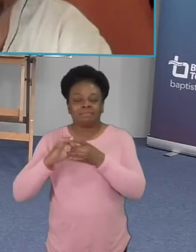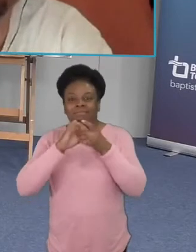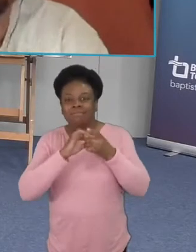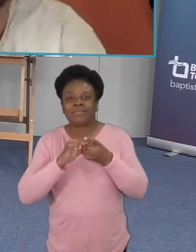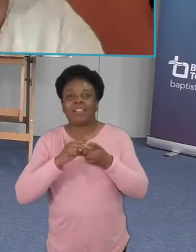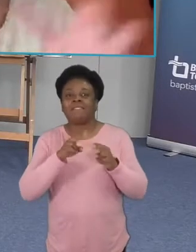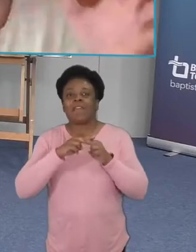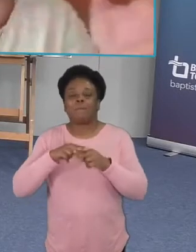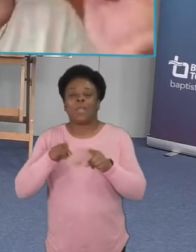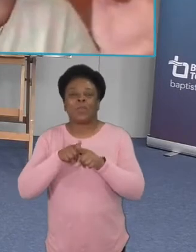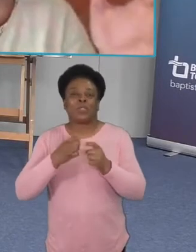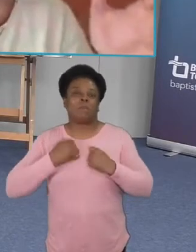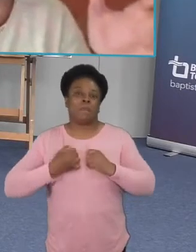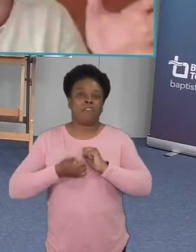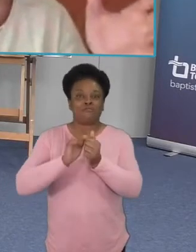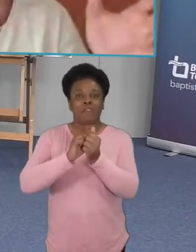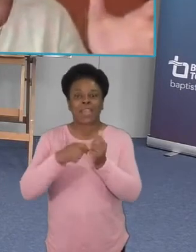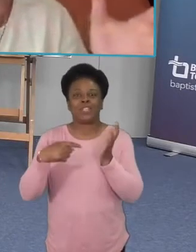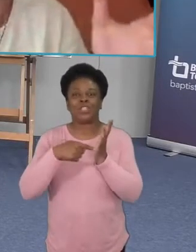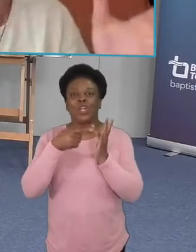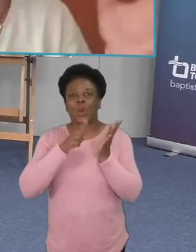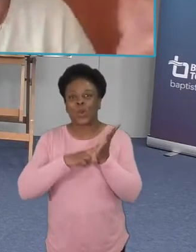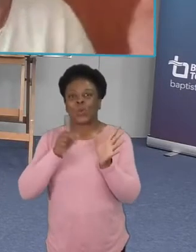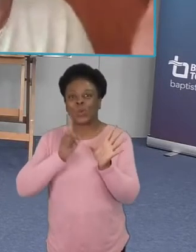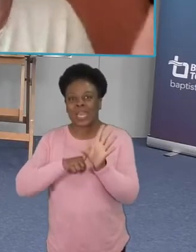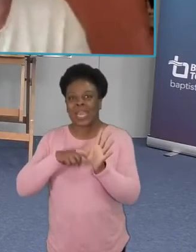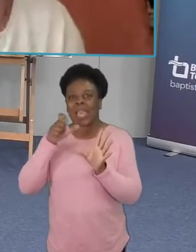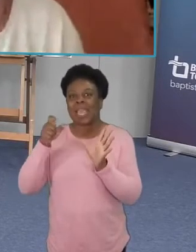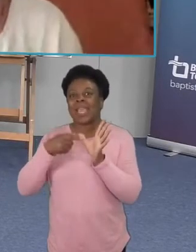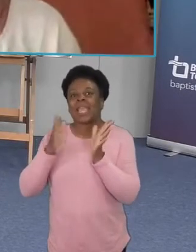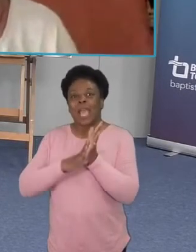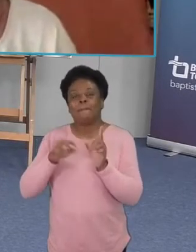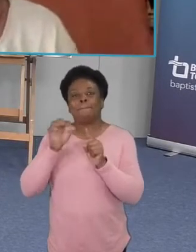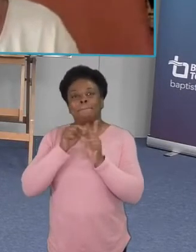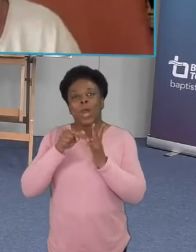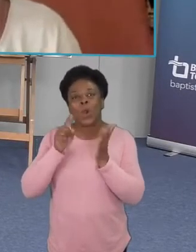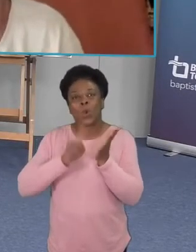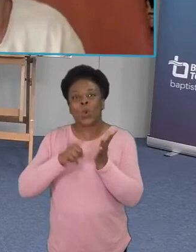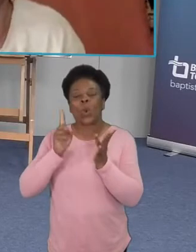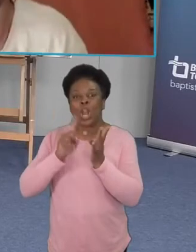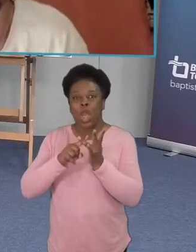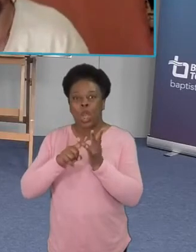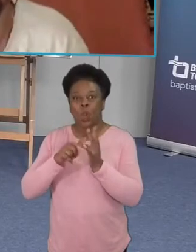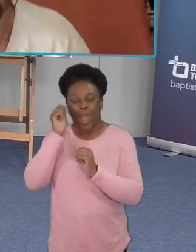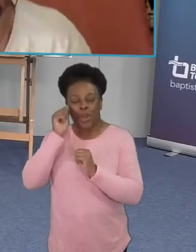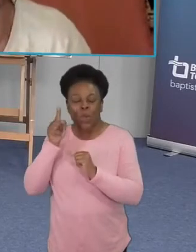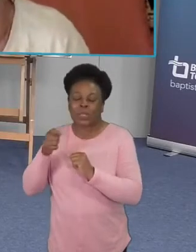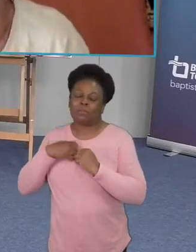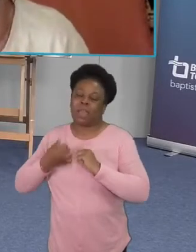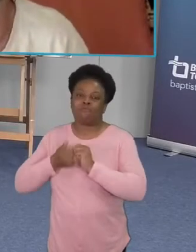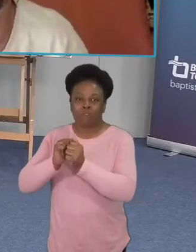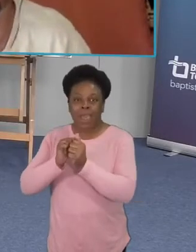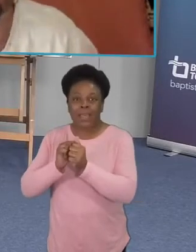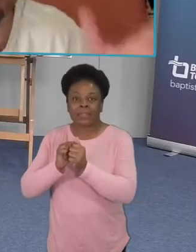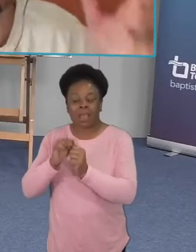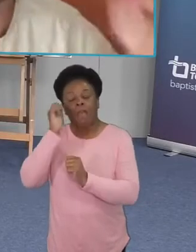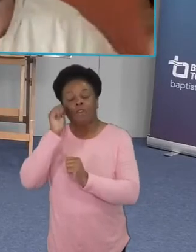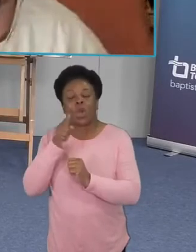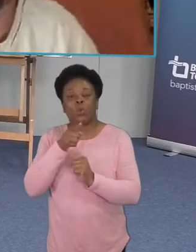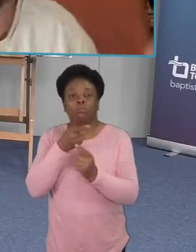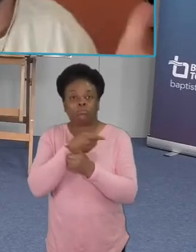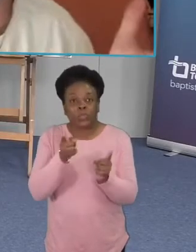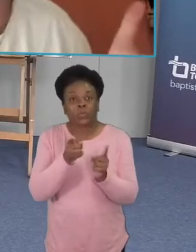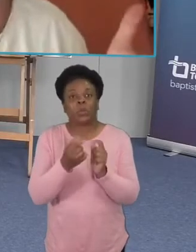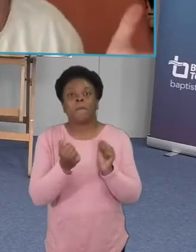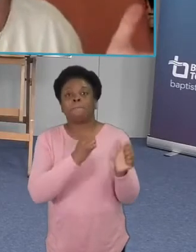and they're almost every denomination that i've encountered anyway i think has a lot to offer um really